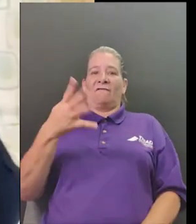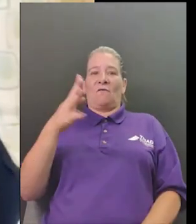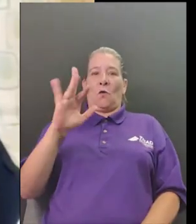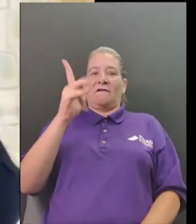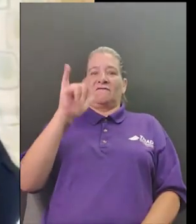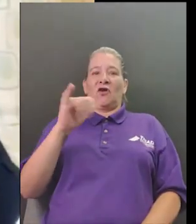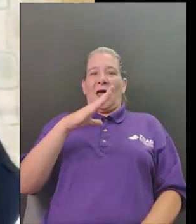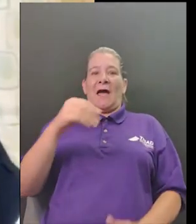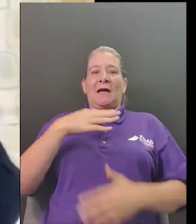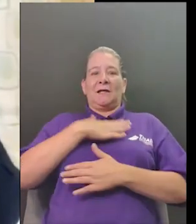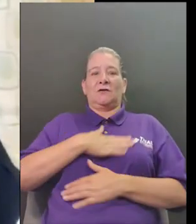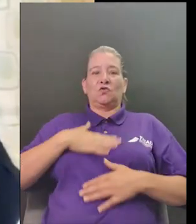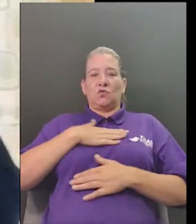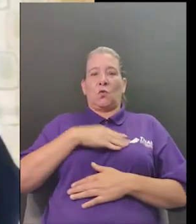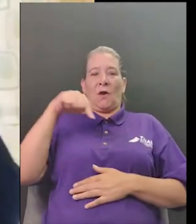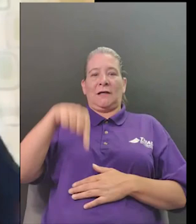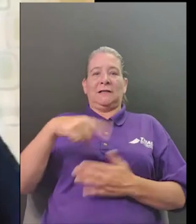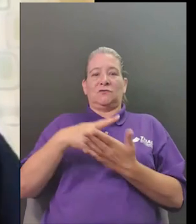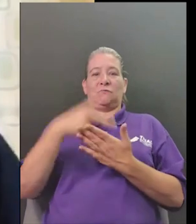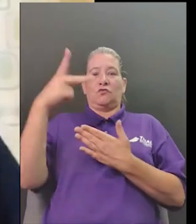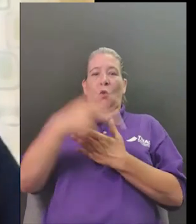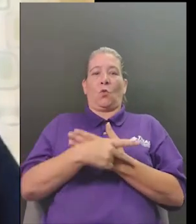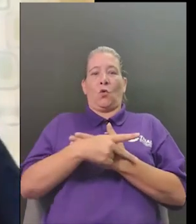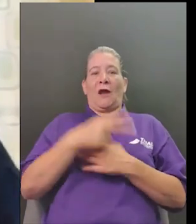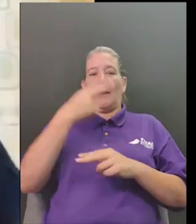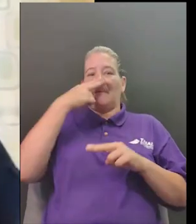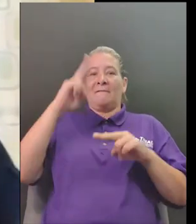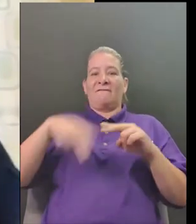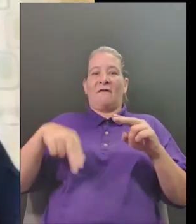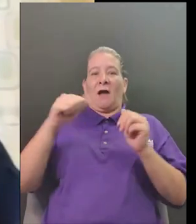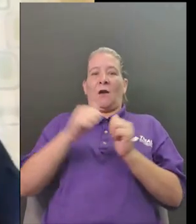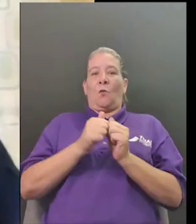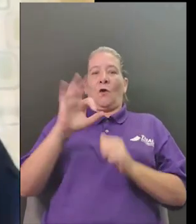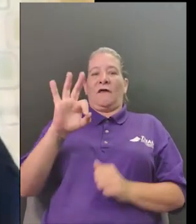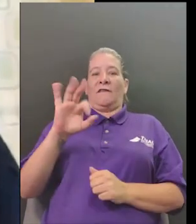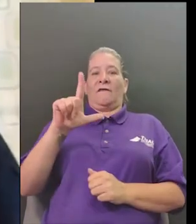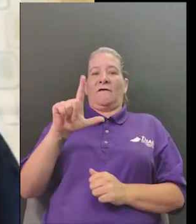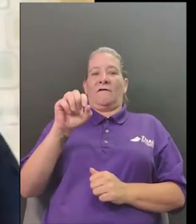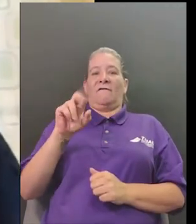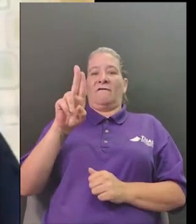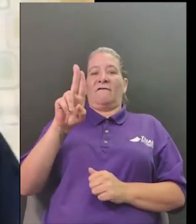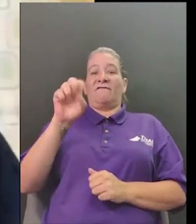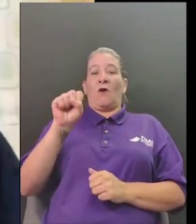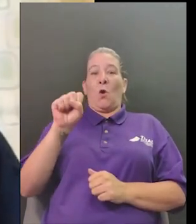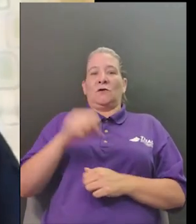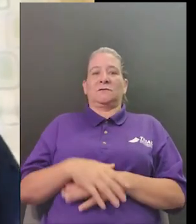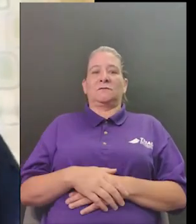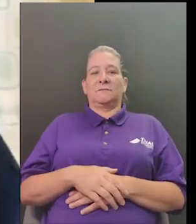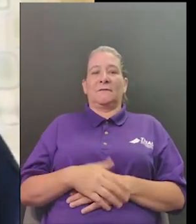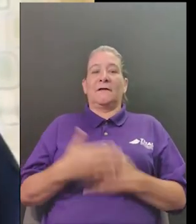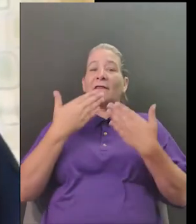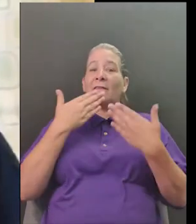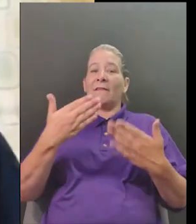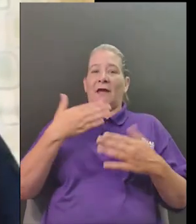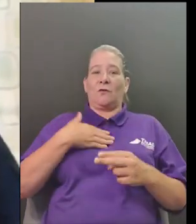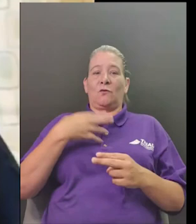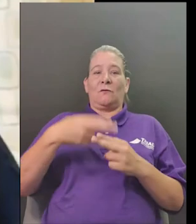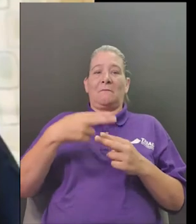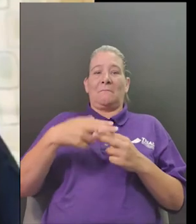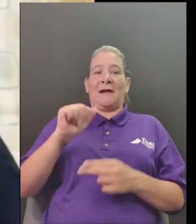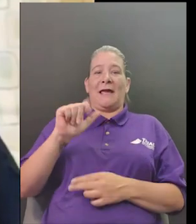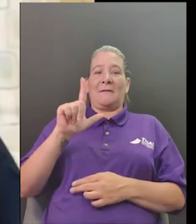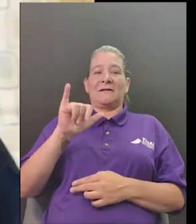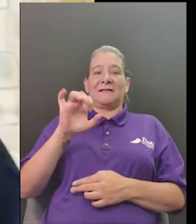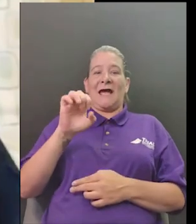us know on our facebook page what you end up doing if you end up making fireworks in a jar because it's raining or if you go